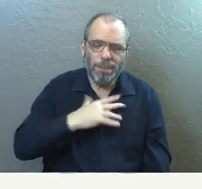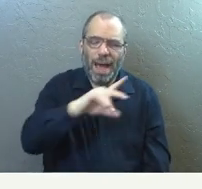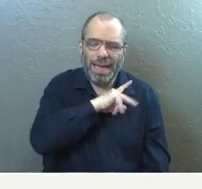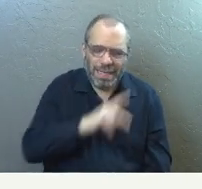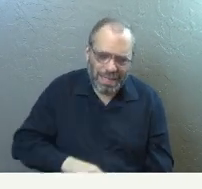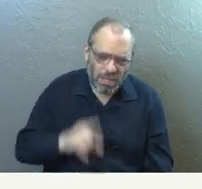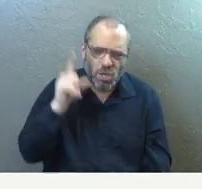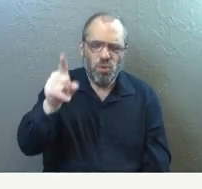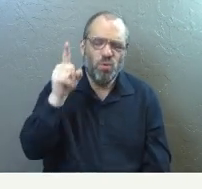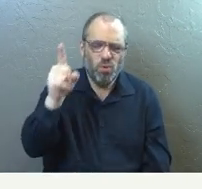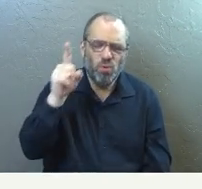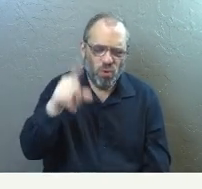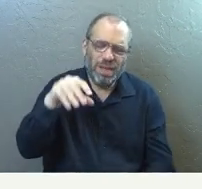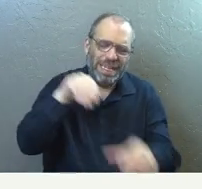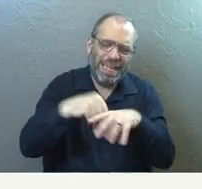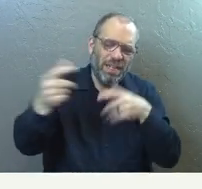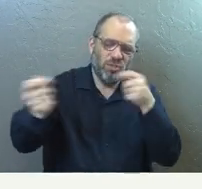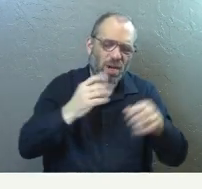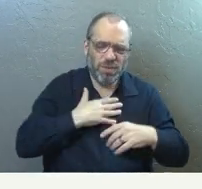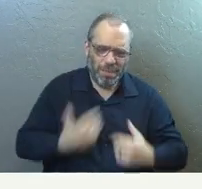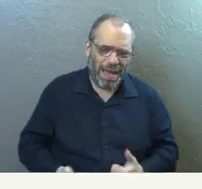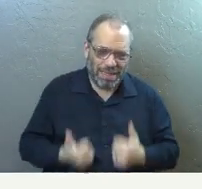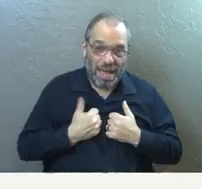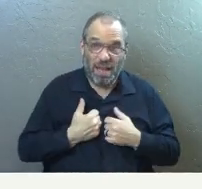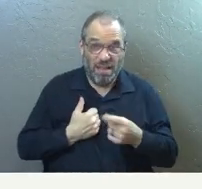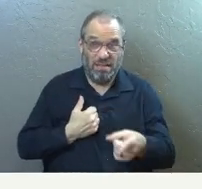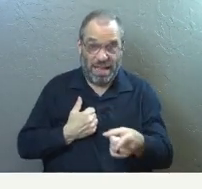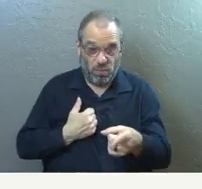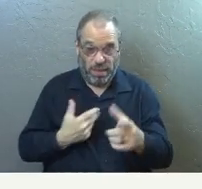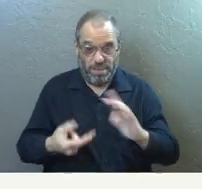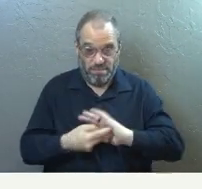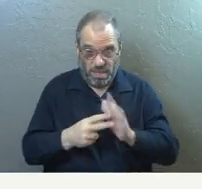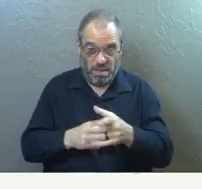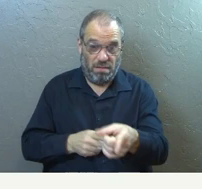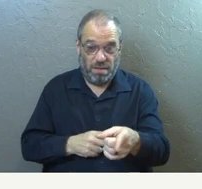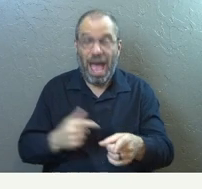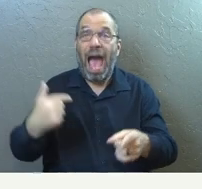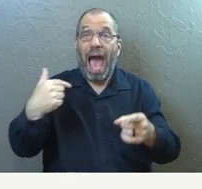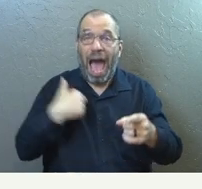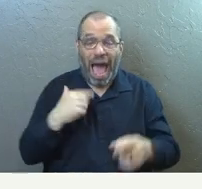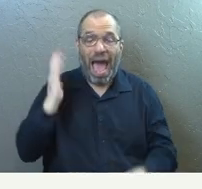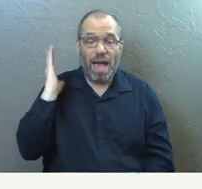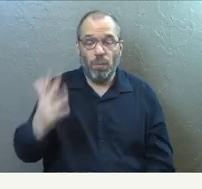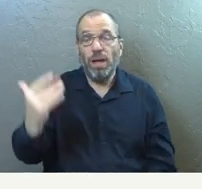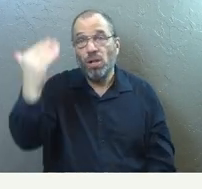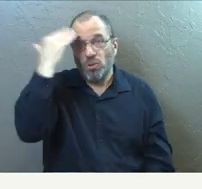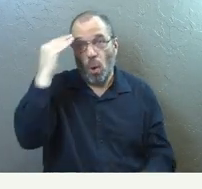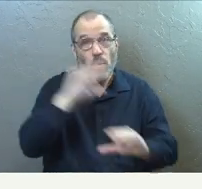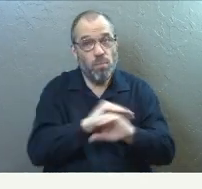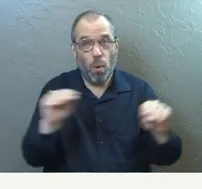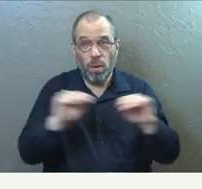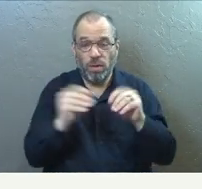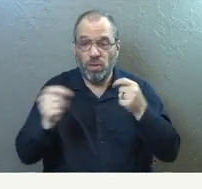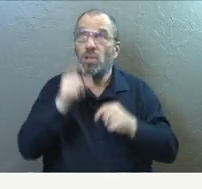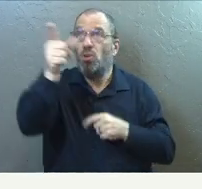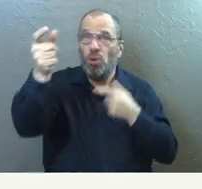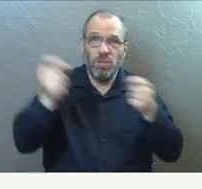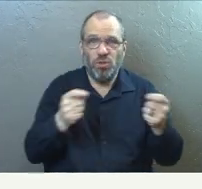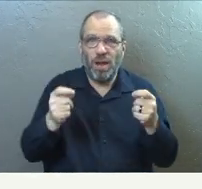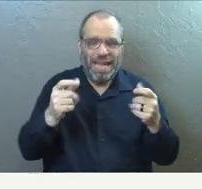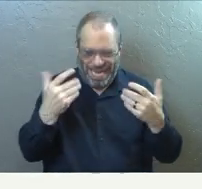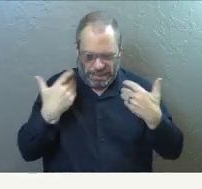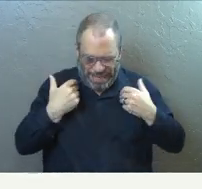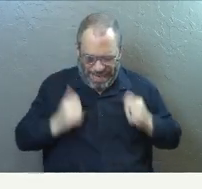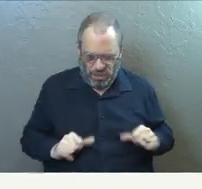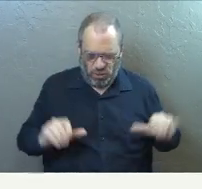King. You're the one who's in charge of my life. That's what the word means. I'm going to no longer be in charge. You're going to be in charge. It's